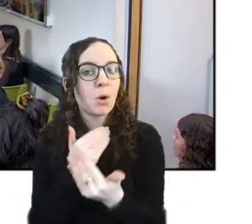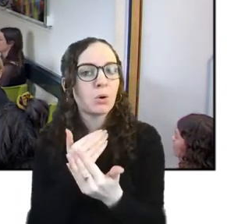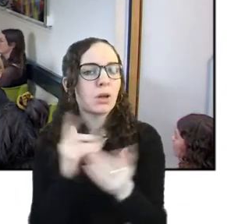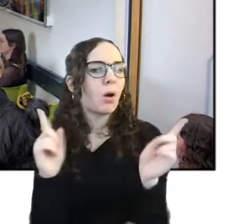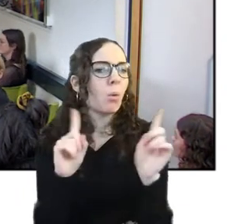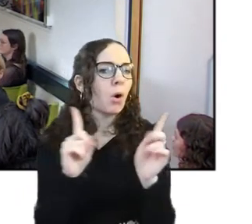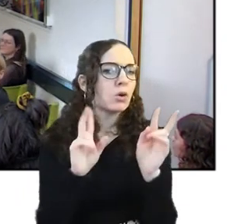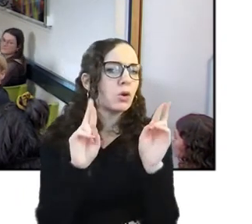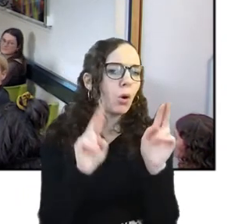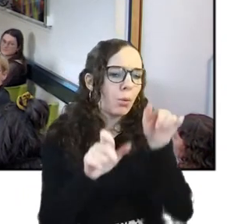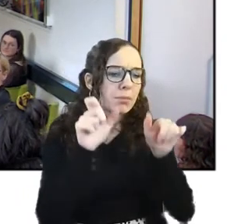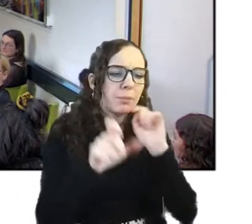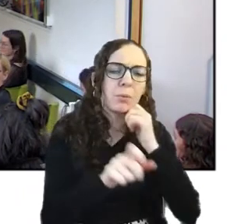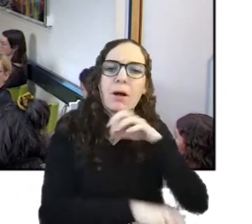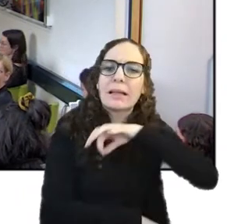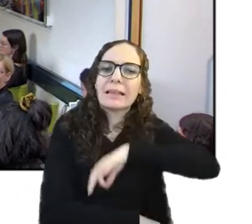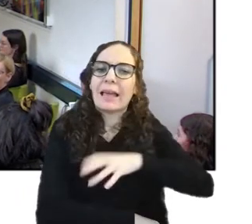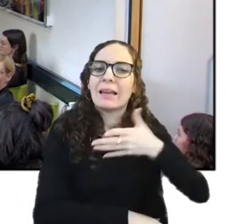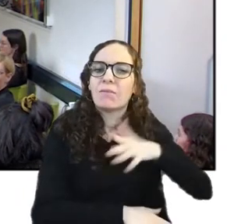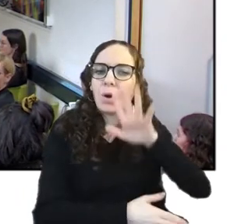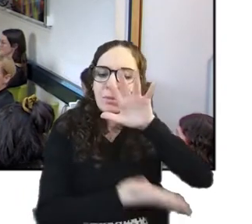experiencing the work in person